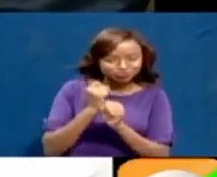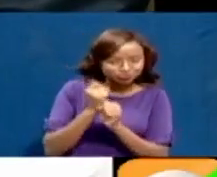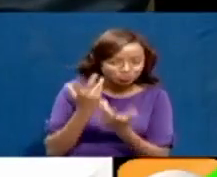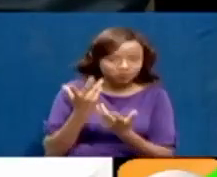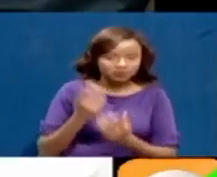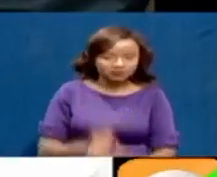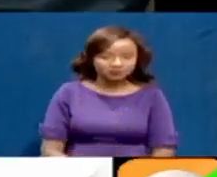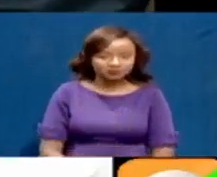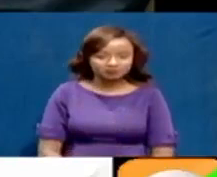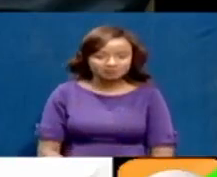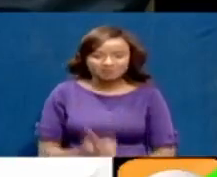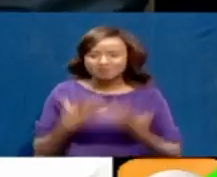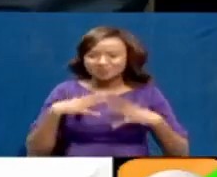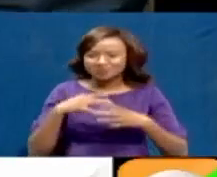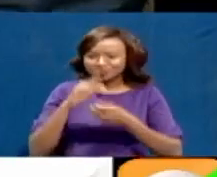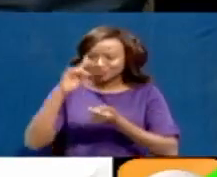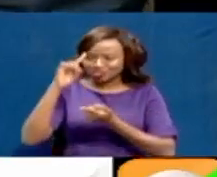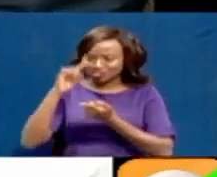doing enough tests?